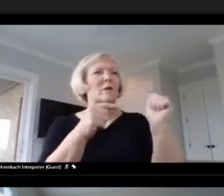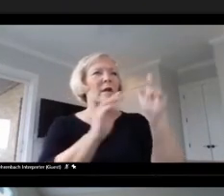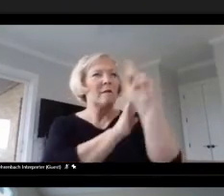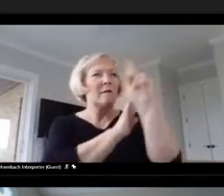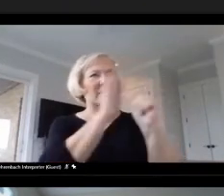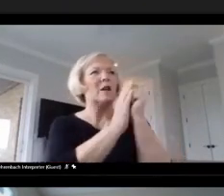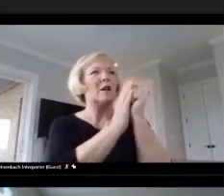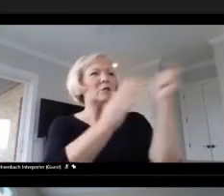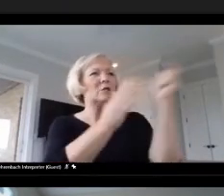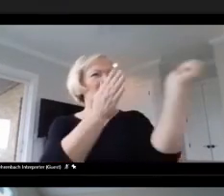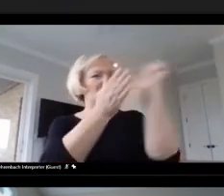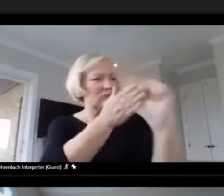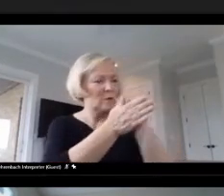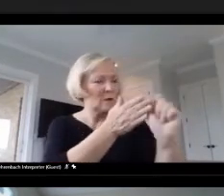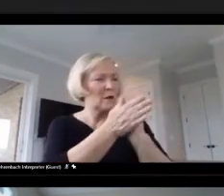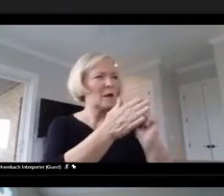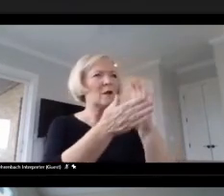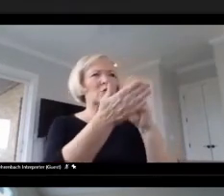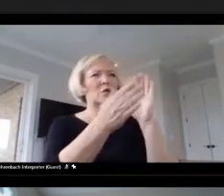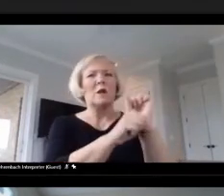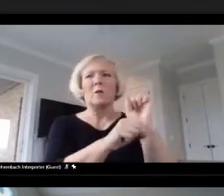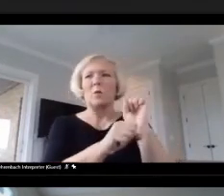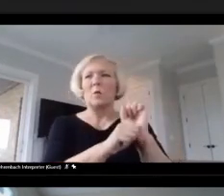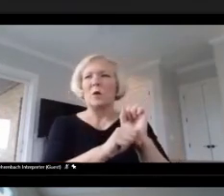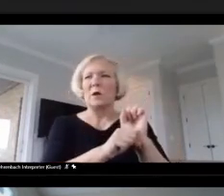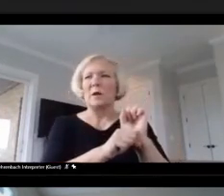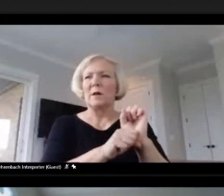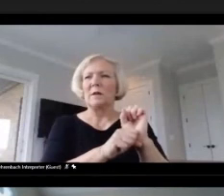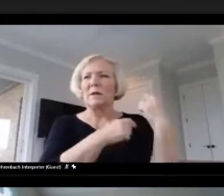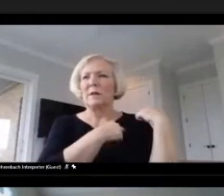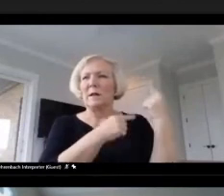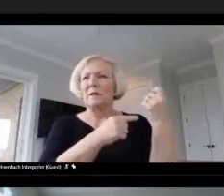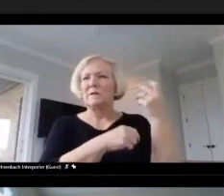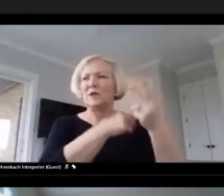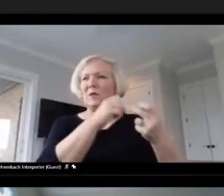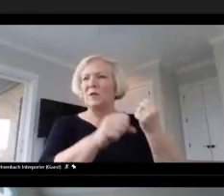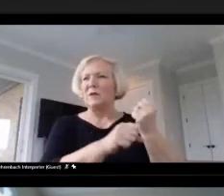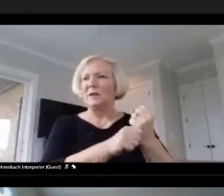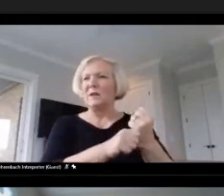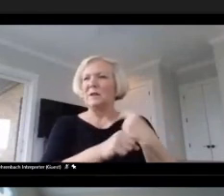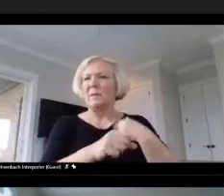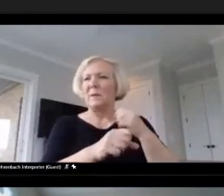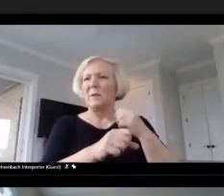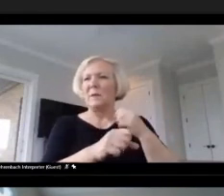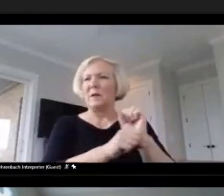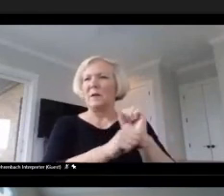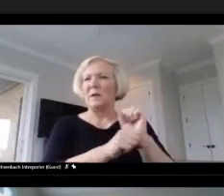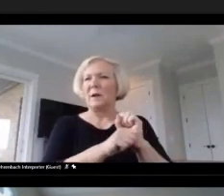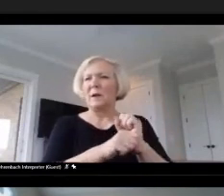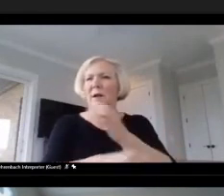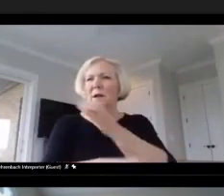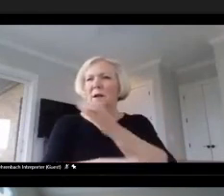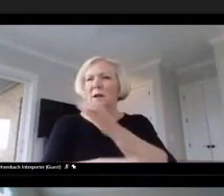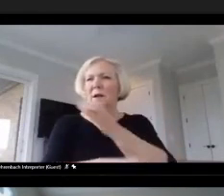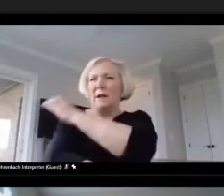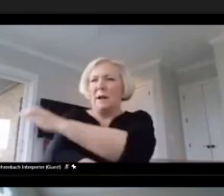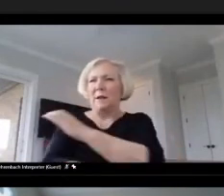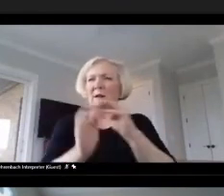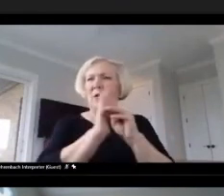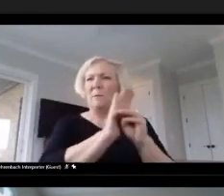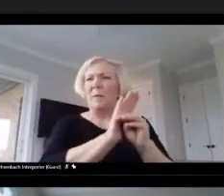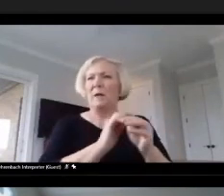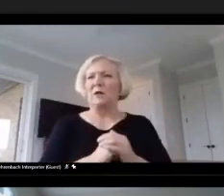student work. The last few years, though, I've been working in a clinical model. So I was actually